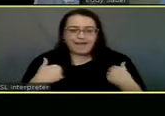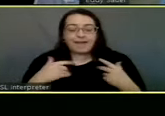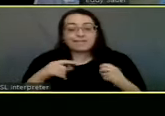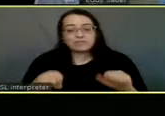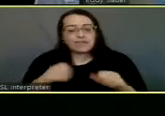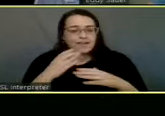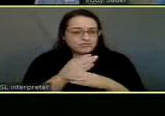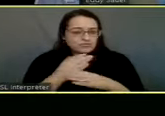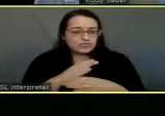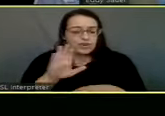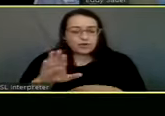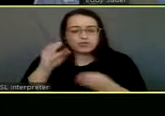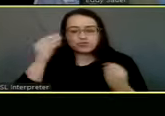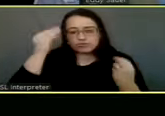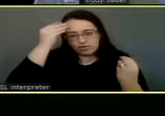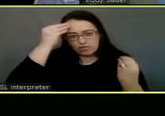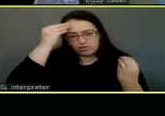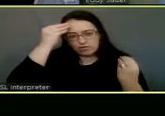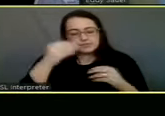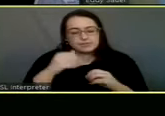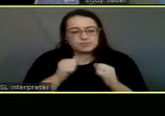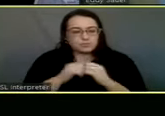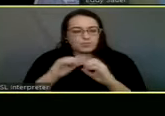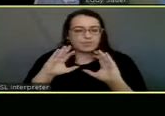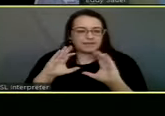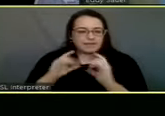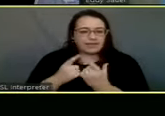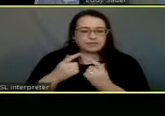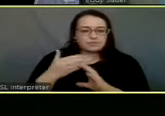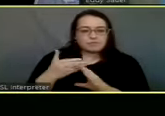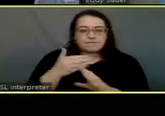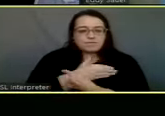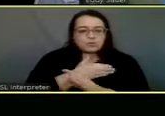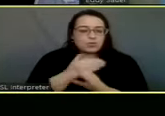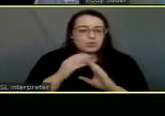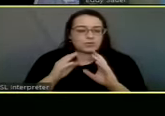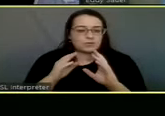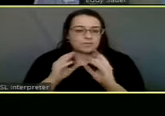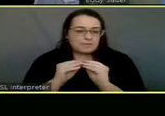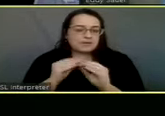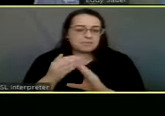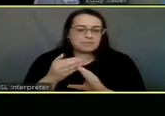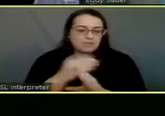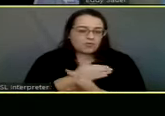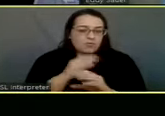thoughts on this, uh, with council prior to council taking any votes.